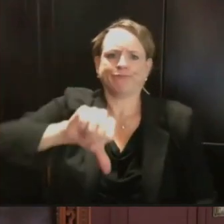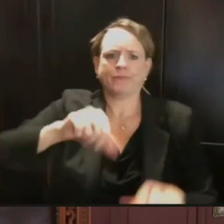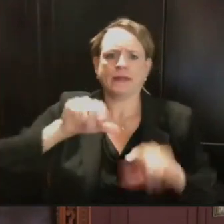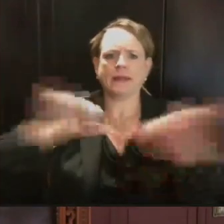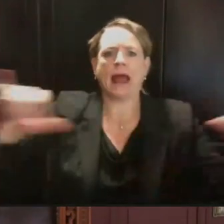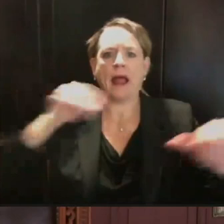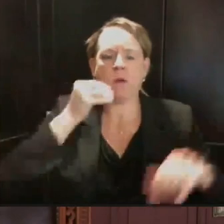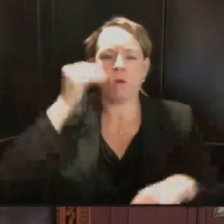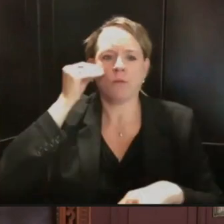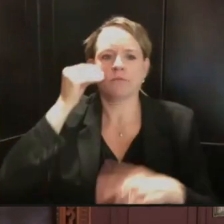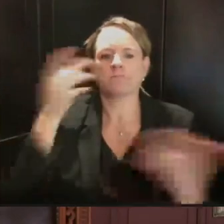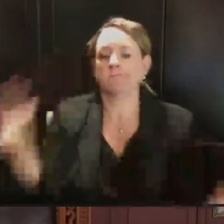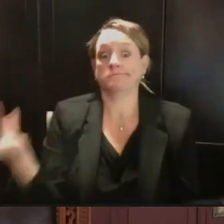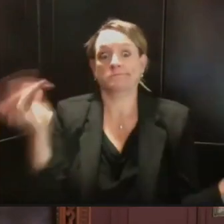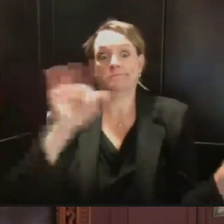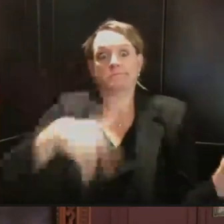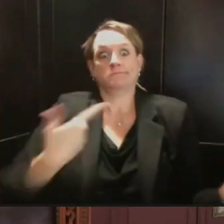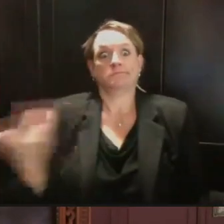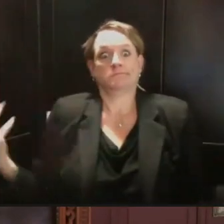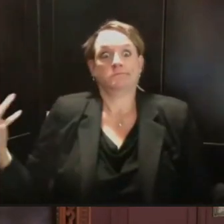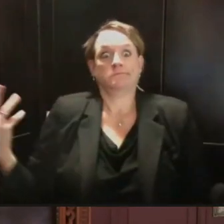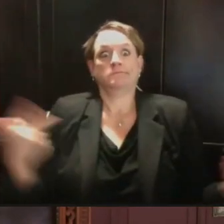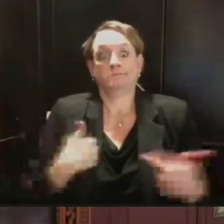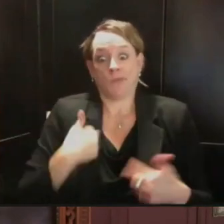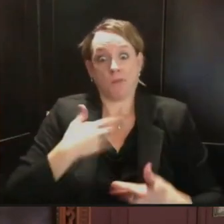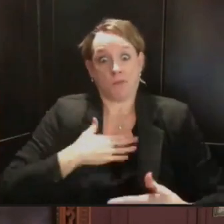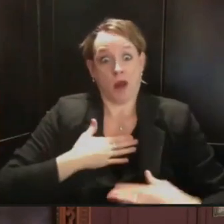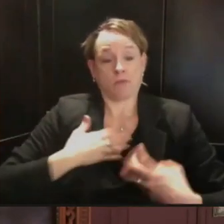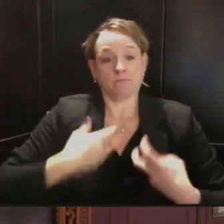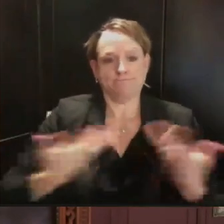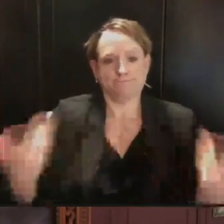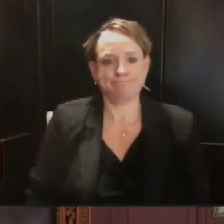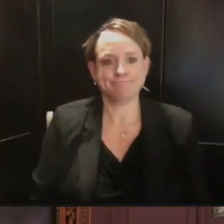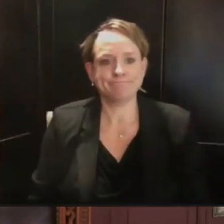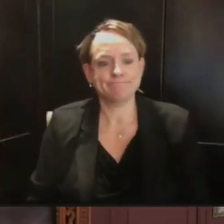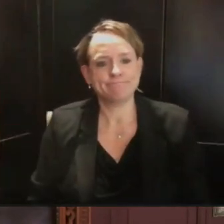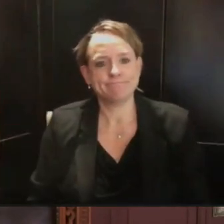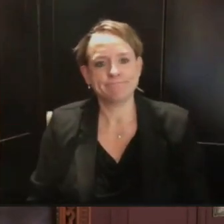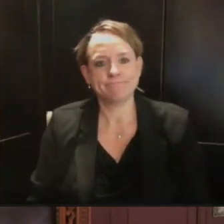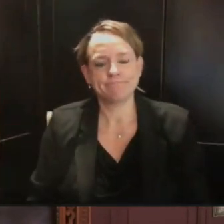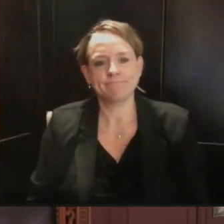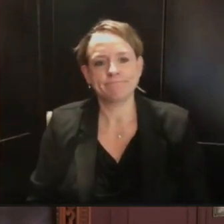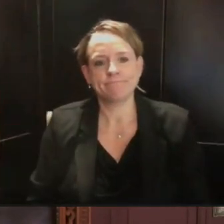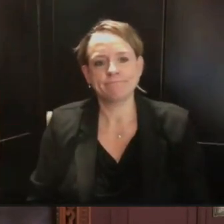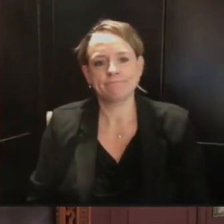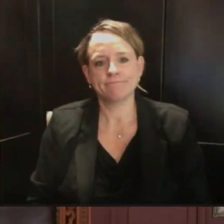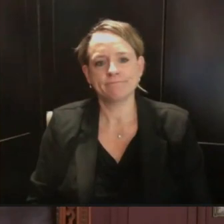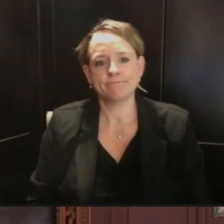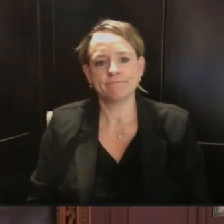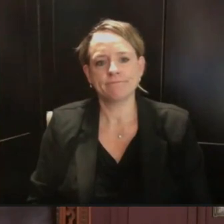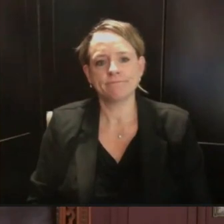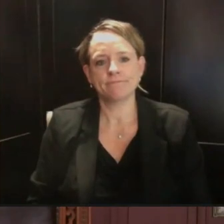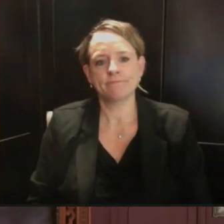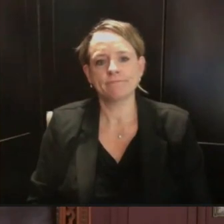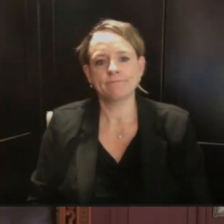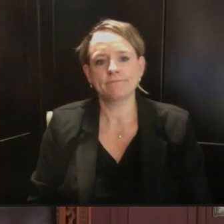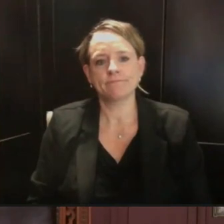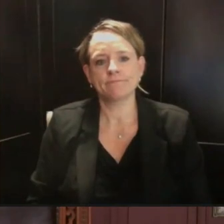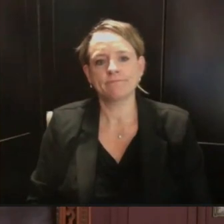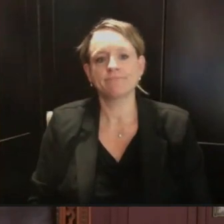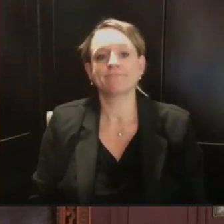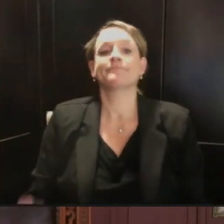in the recent time, they even took Dane County to court to stop them from